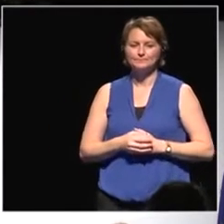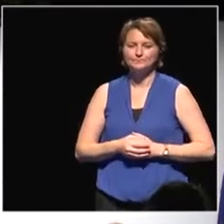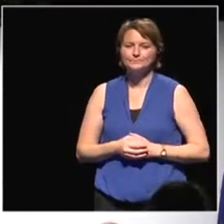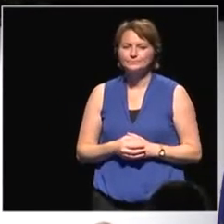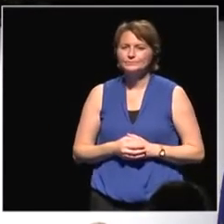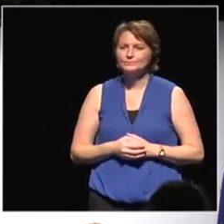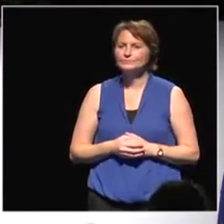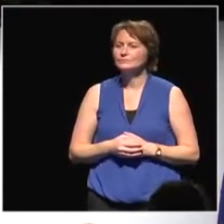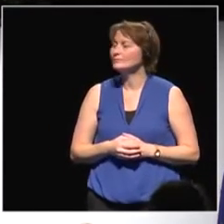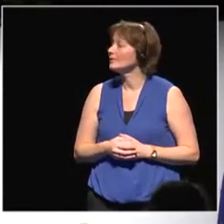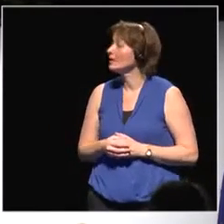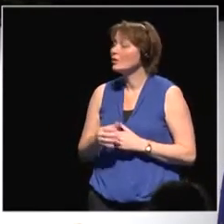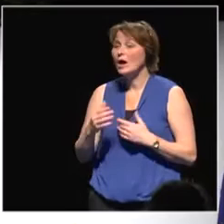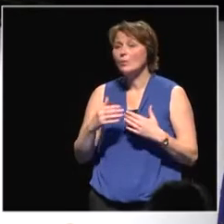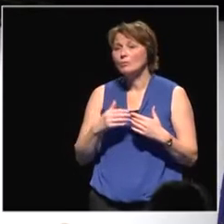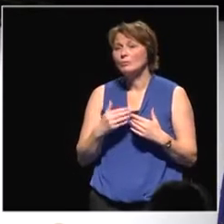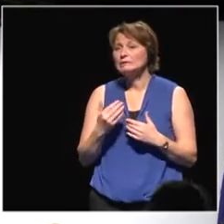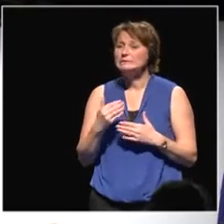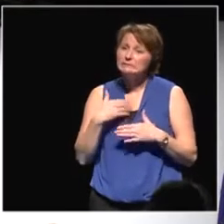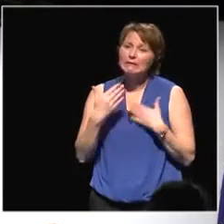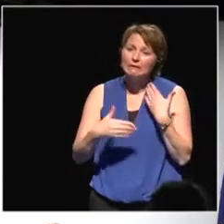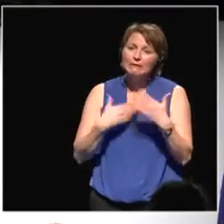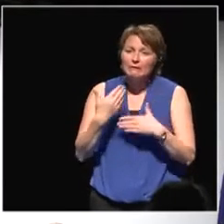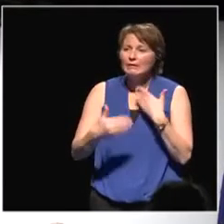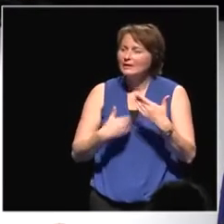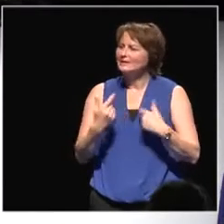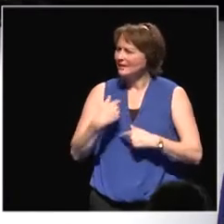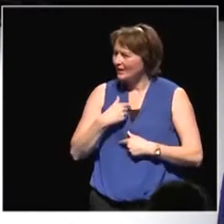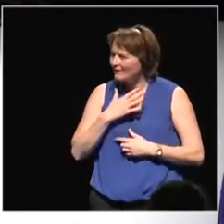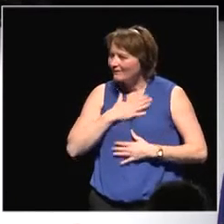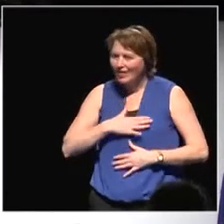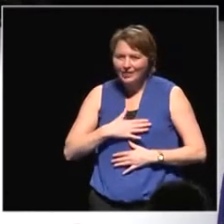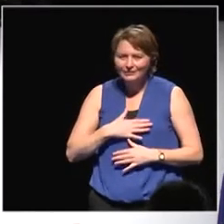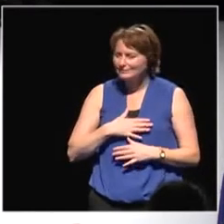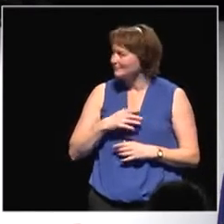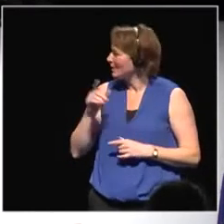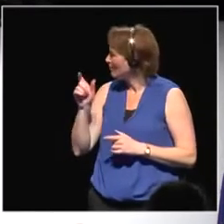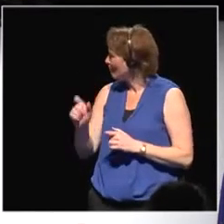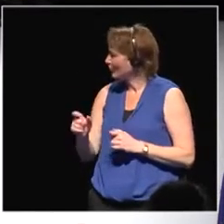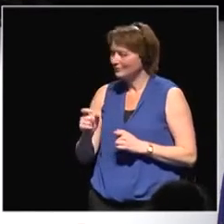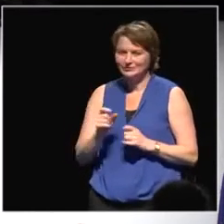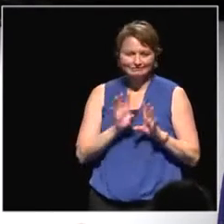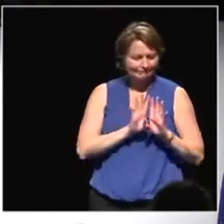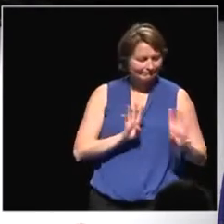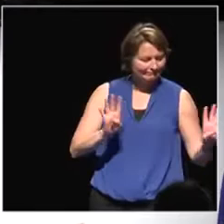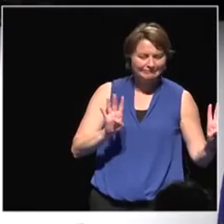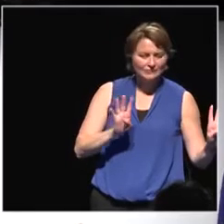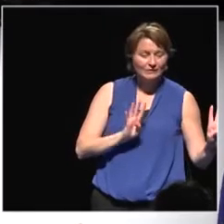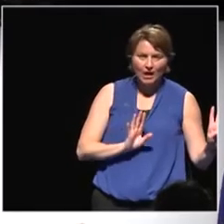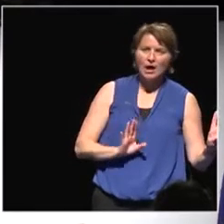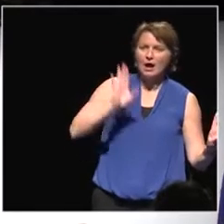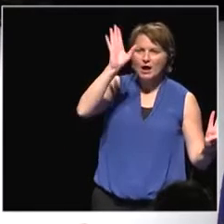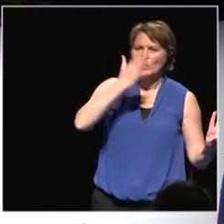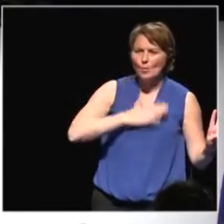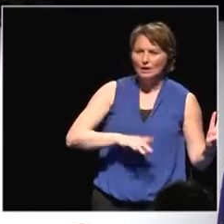So, not to go along the line again, anybody who feels directly inspired to react or to